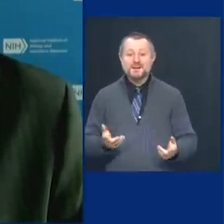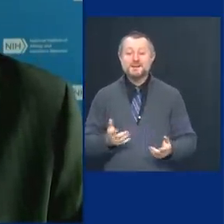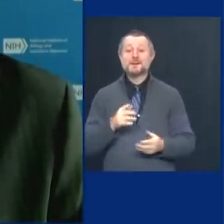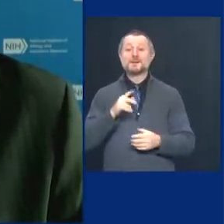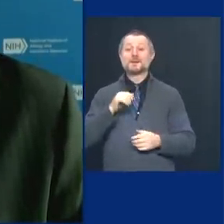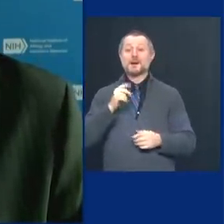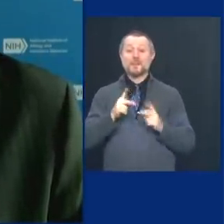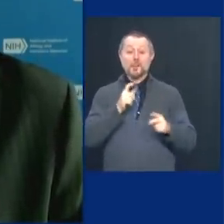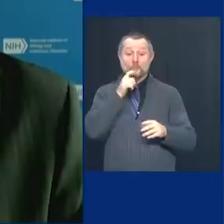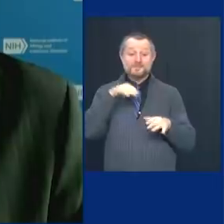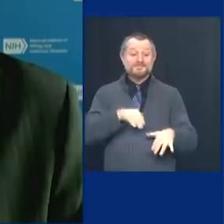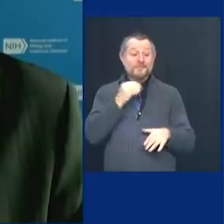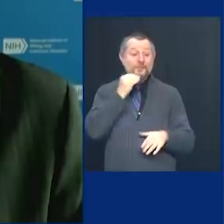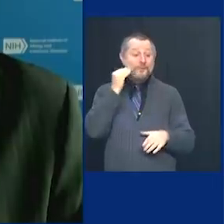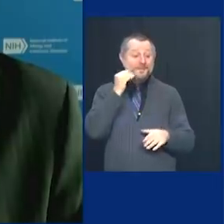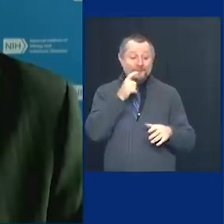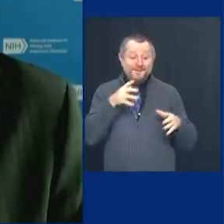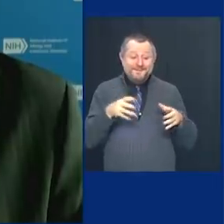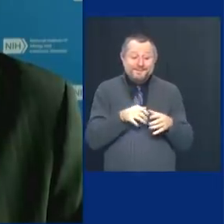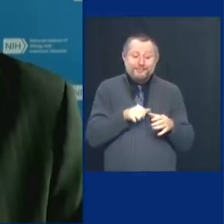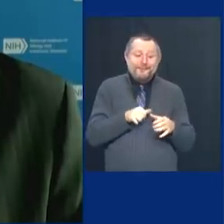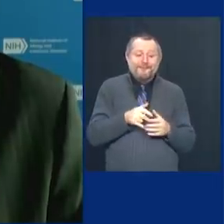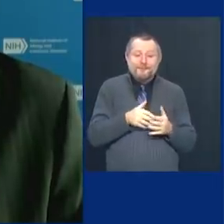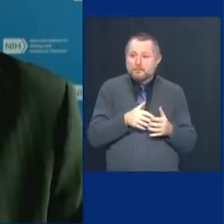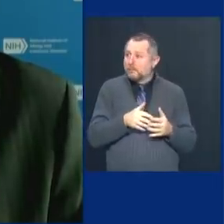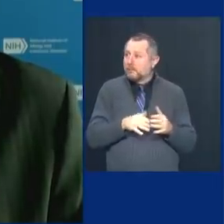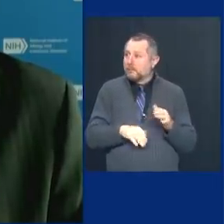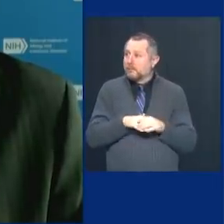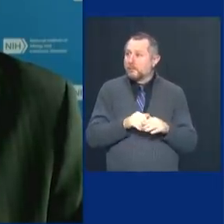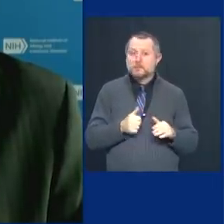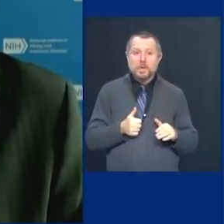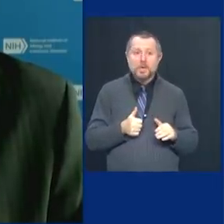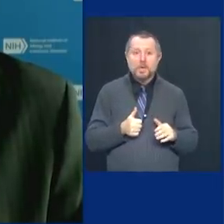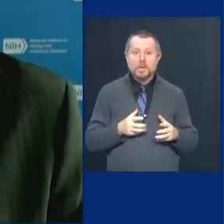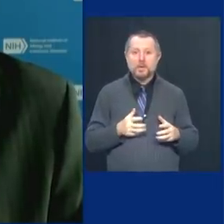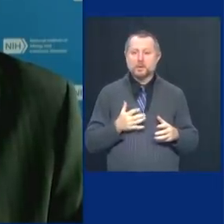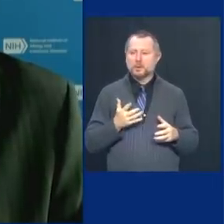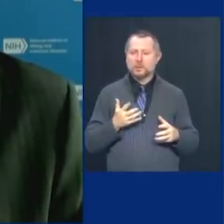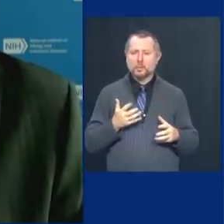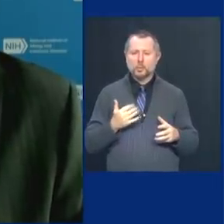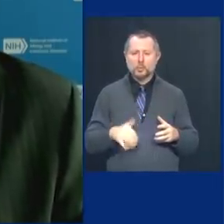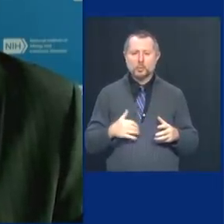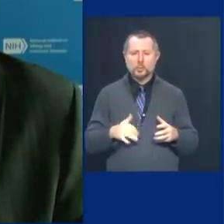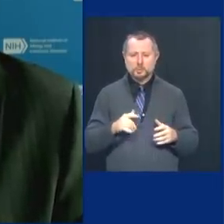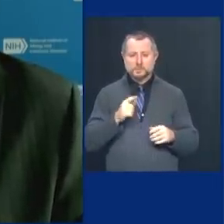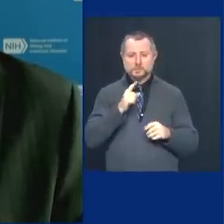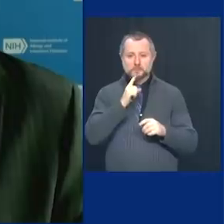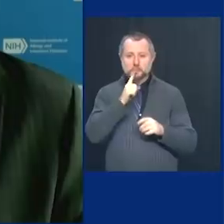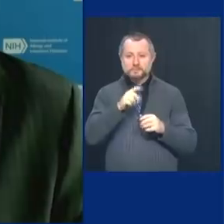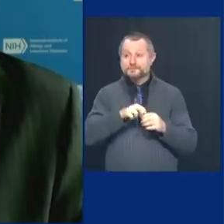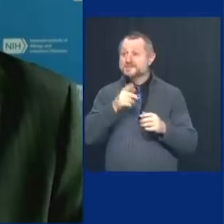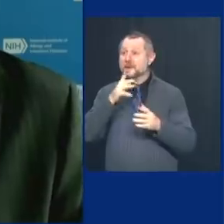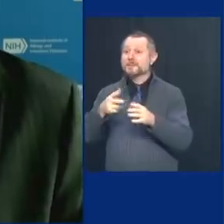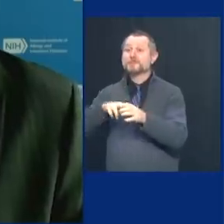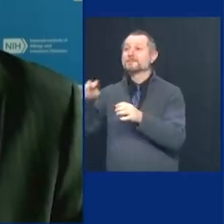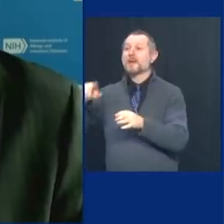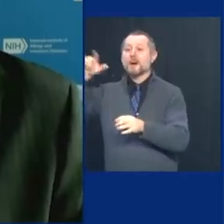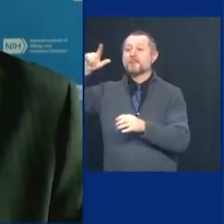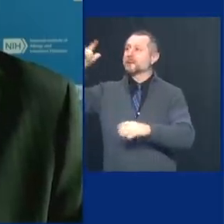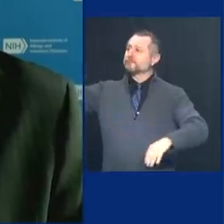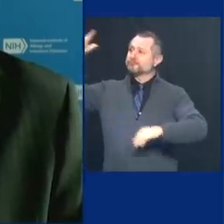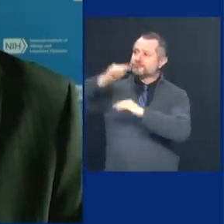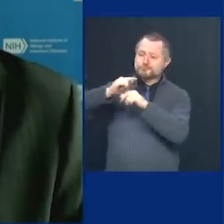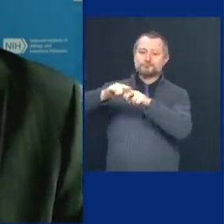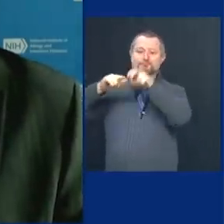for a gathering or a social setting, you want to make sure you don't get people who just got off an airport or a plane or a train